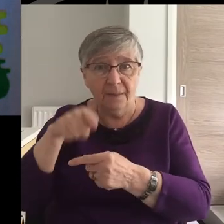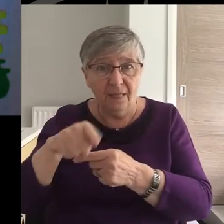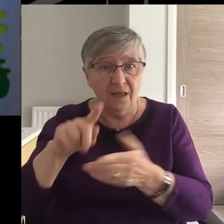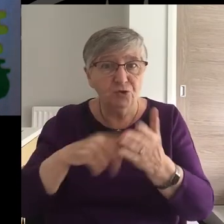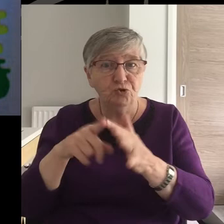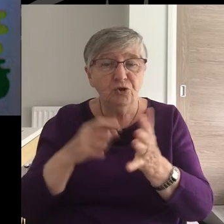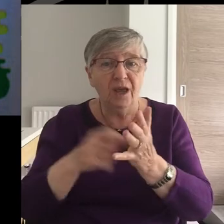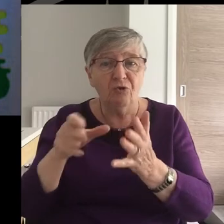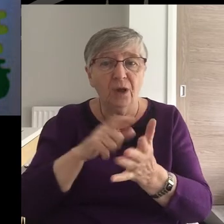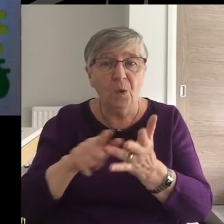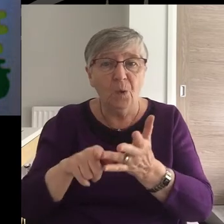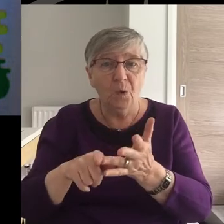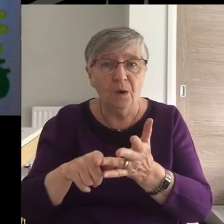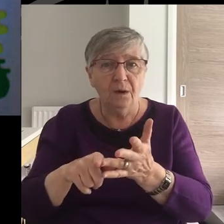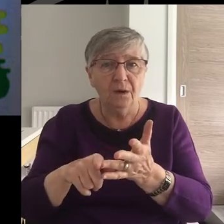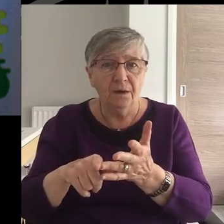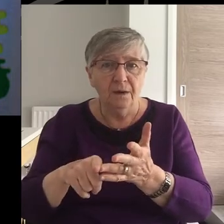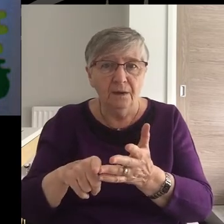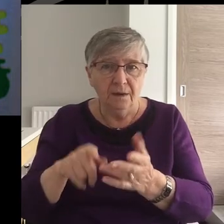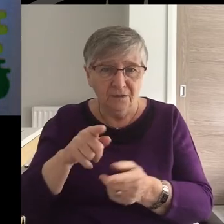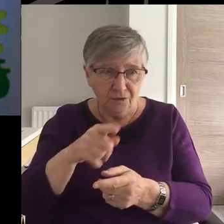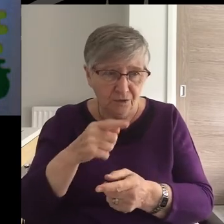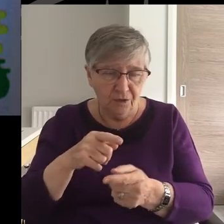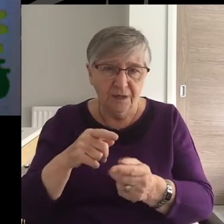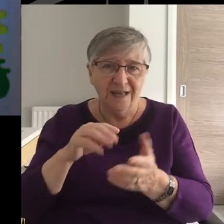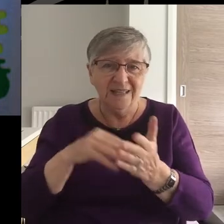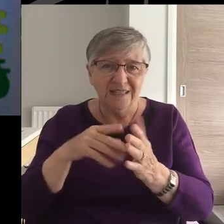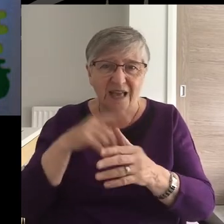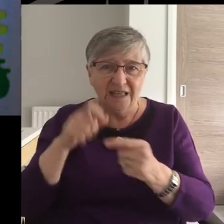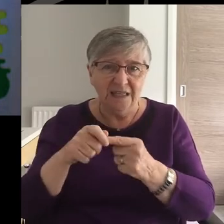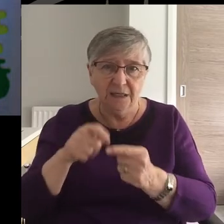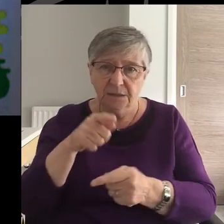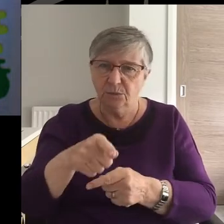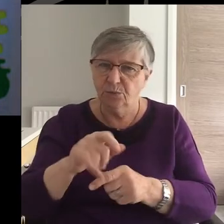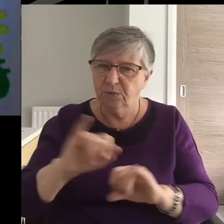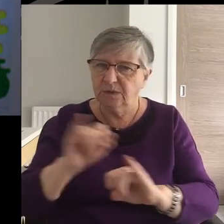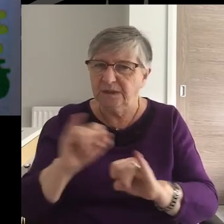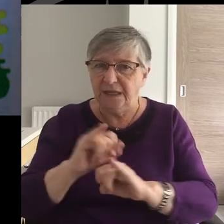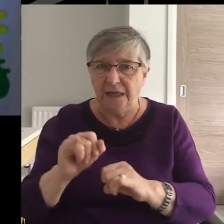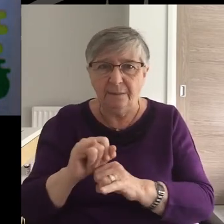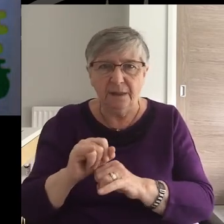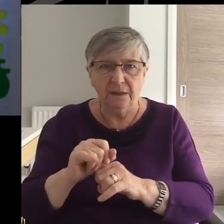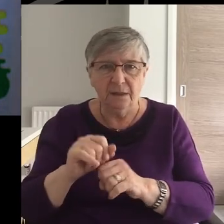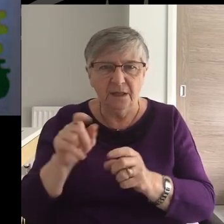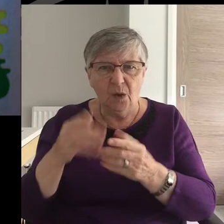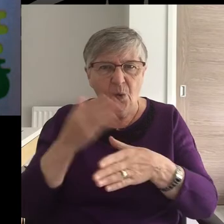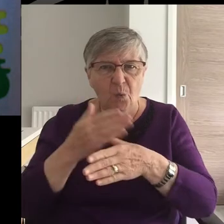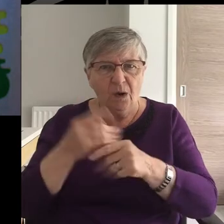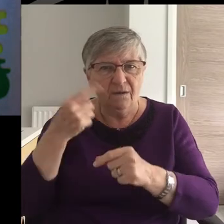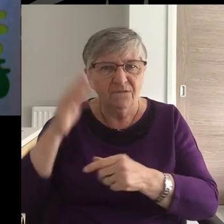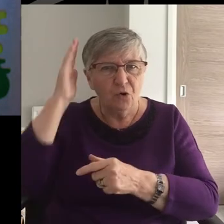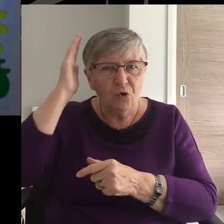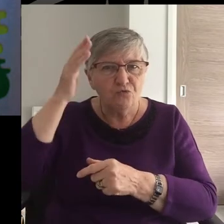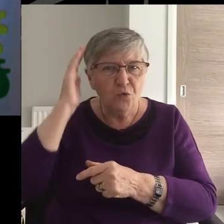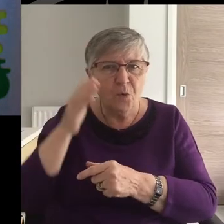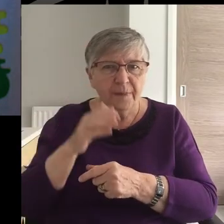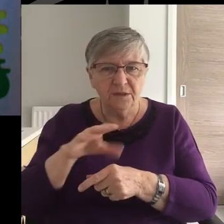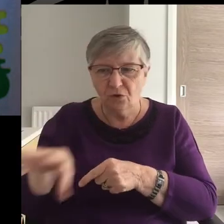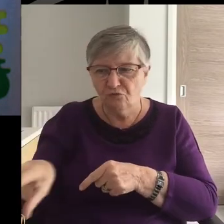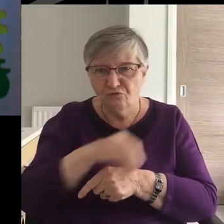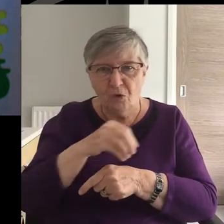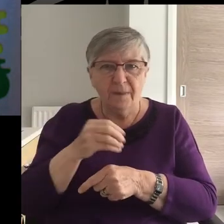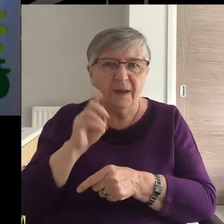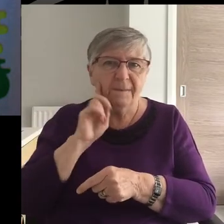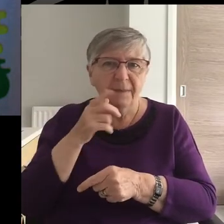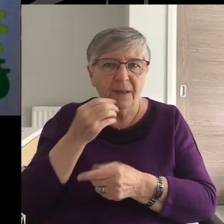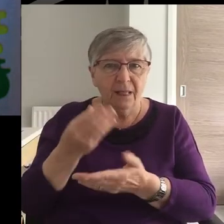the scum of the earth, a Roman lackey, collecting their taxes while robbing people blind and lining his own